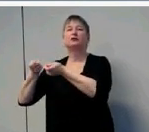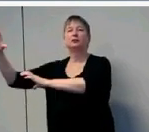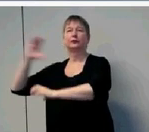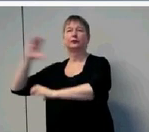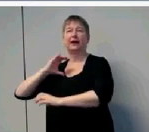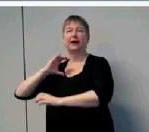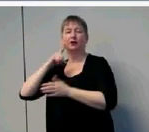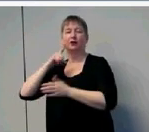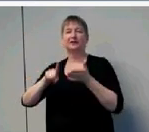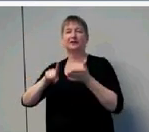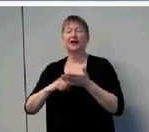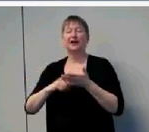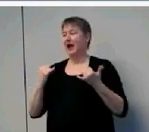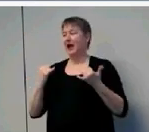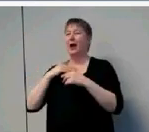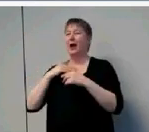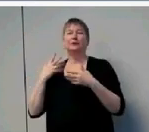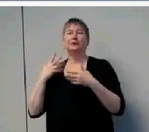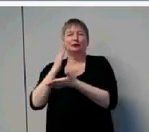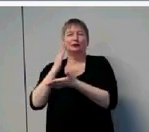thank you again and ask for questions.